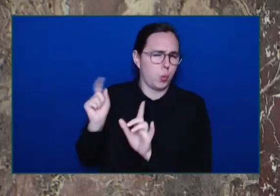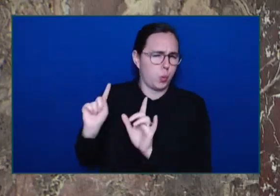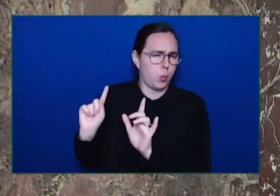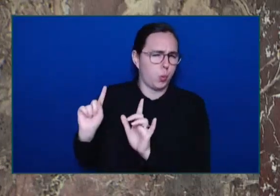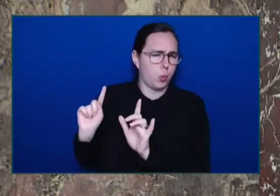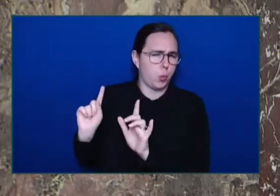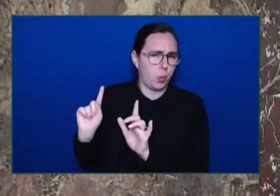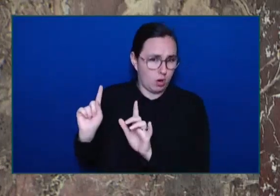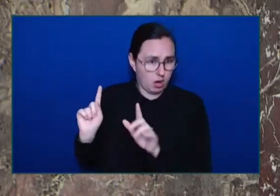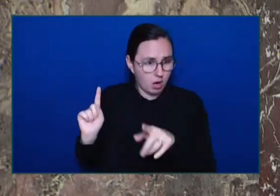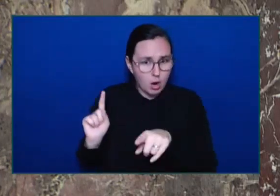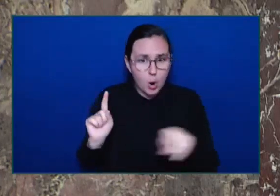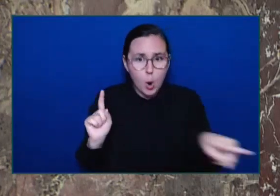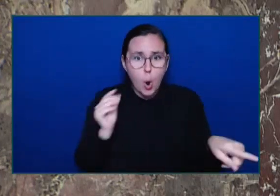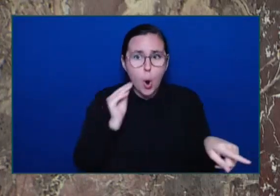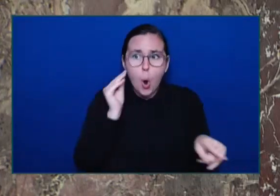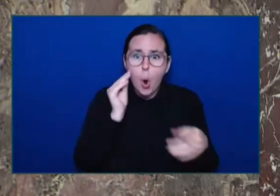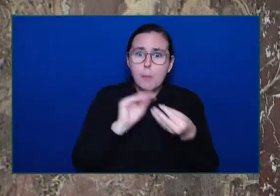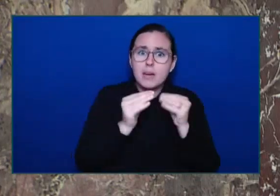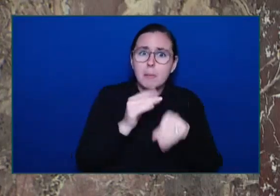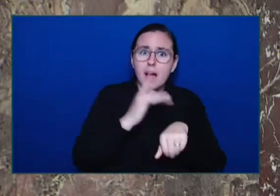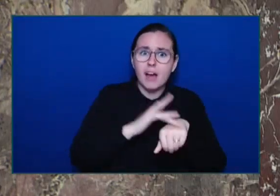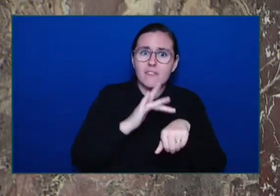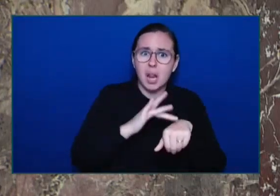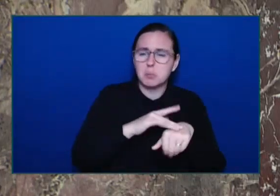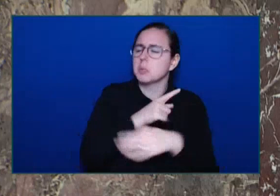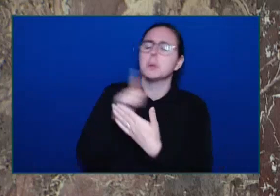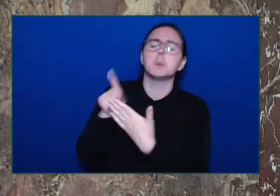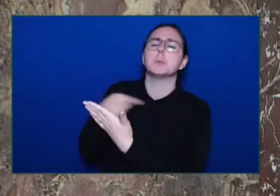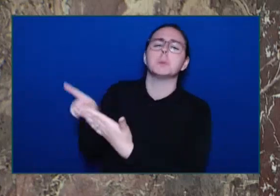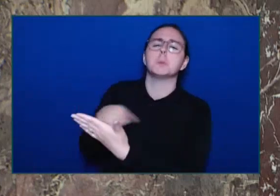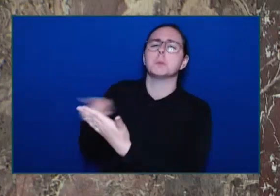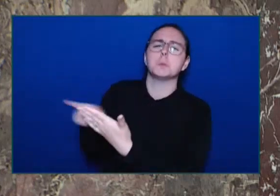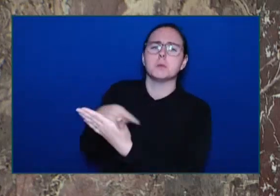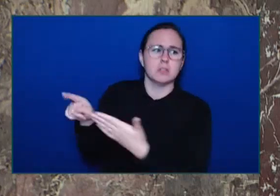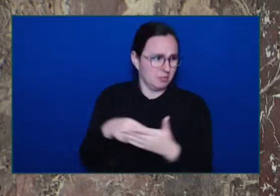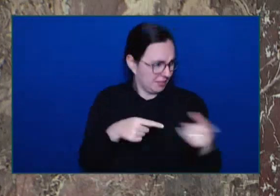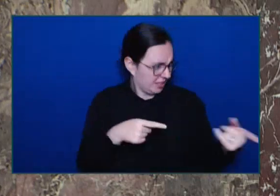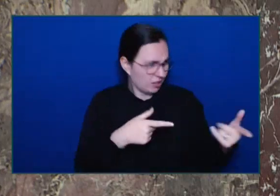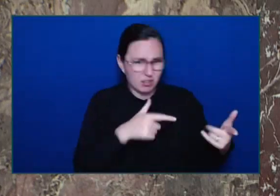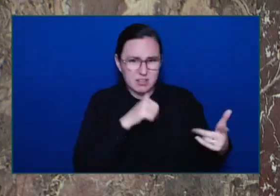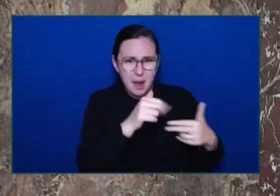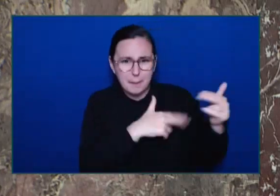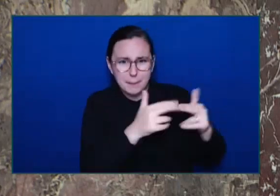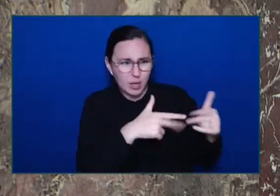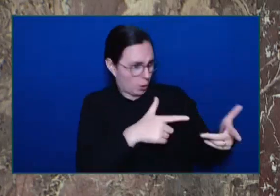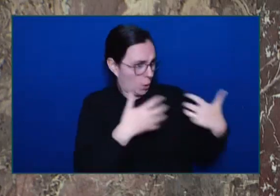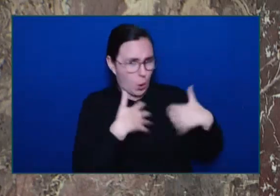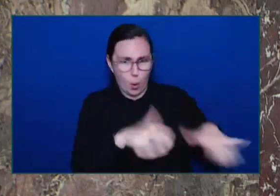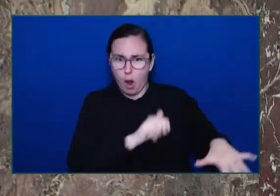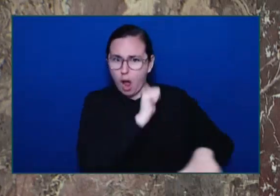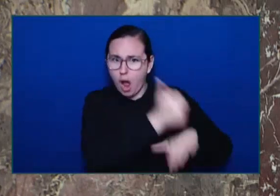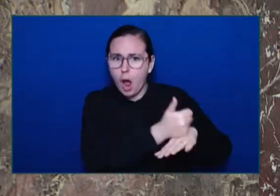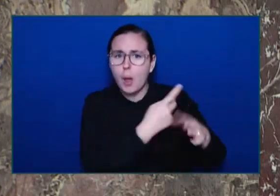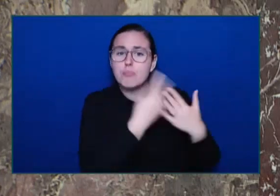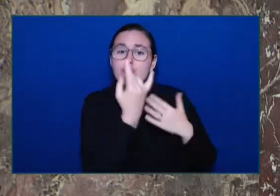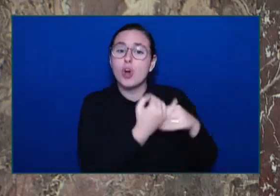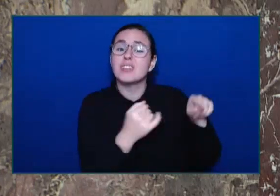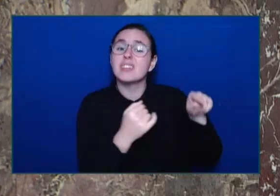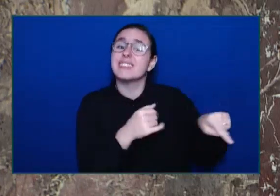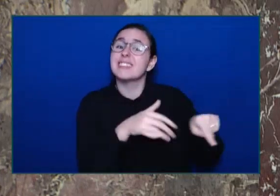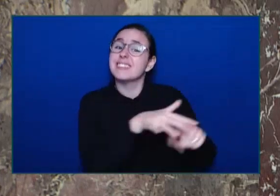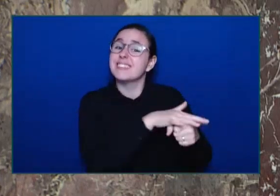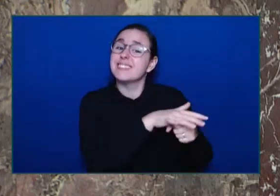don't want to build That badly needed housing At Arbutus That they would rather wait on that They're opposing the